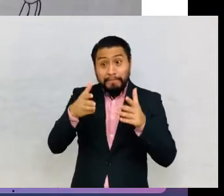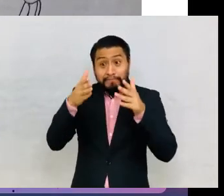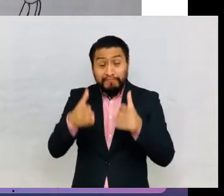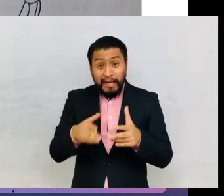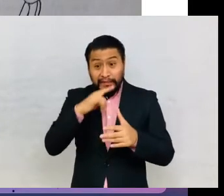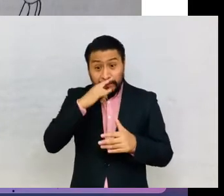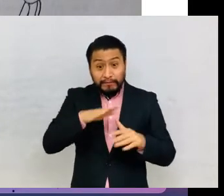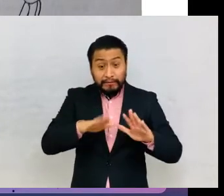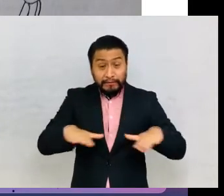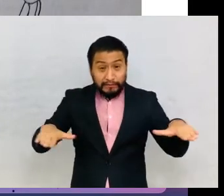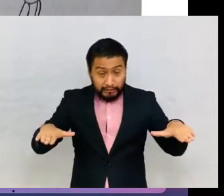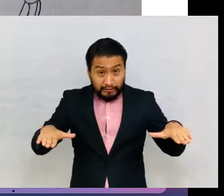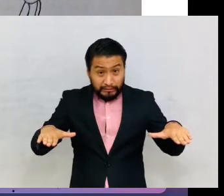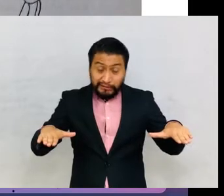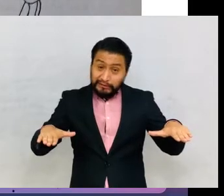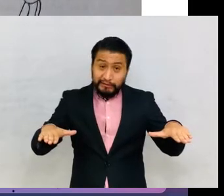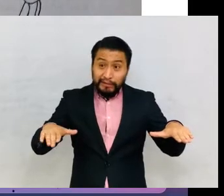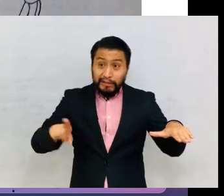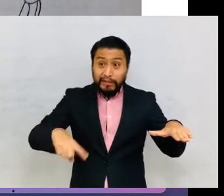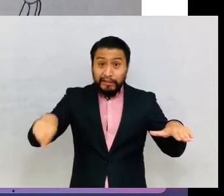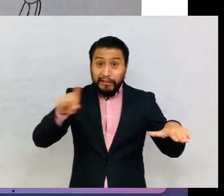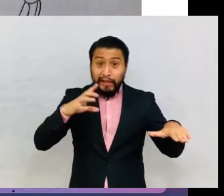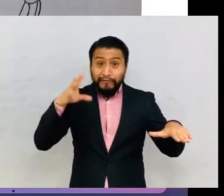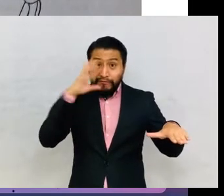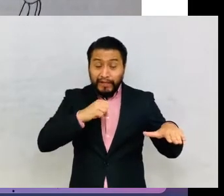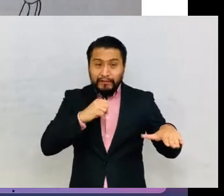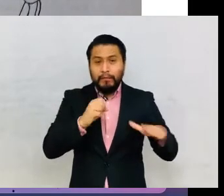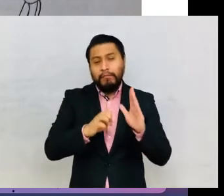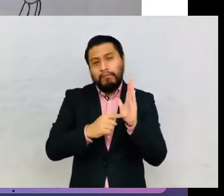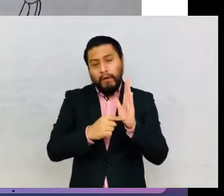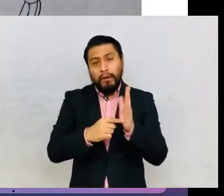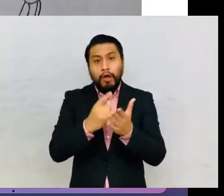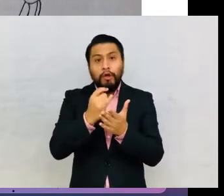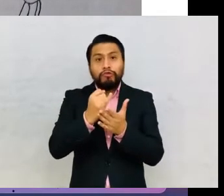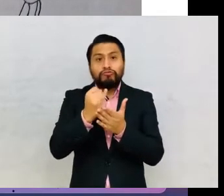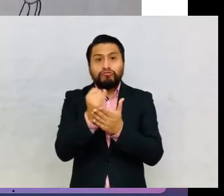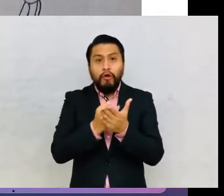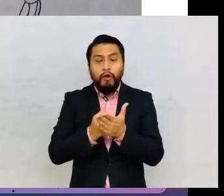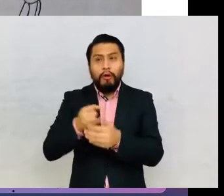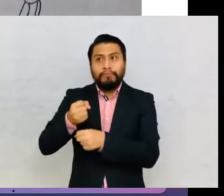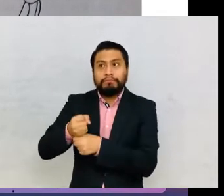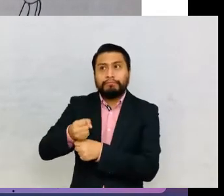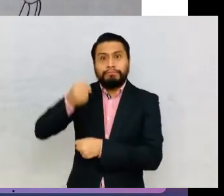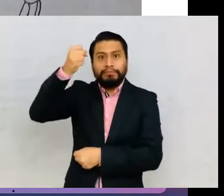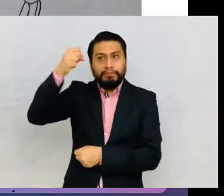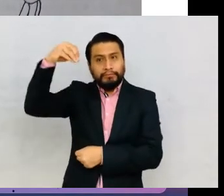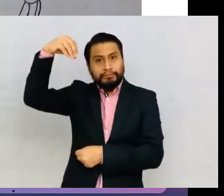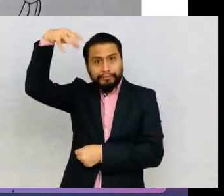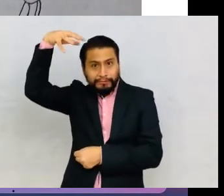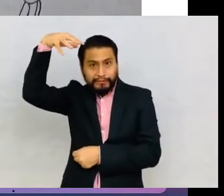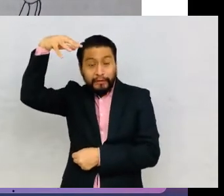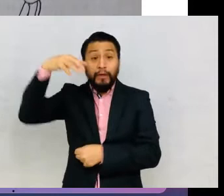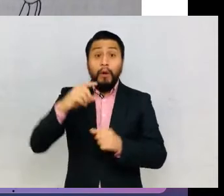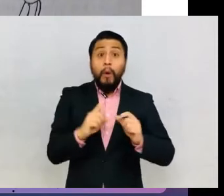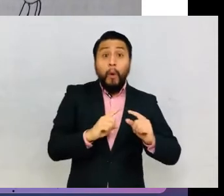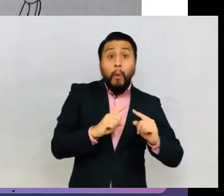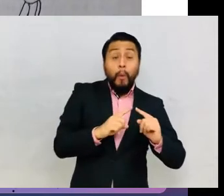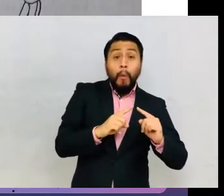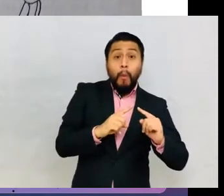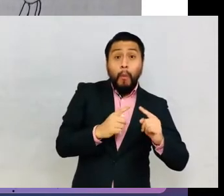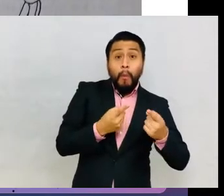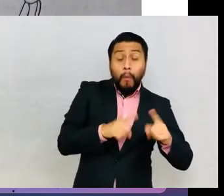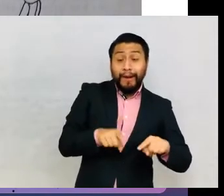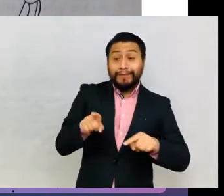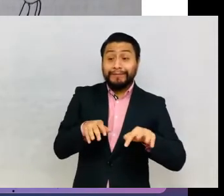children who failed to draw an umbrella after receiving the instruction to draw